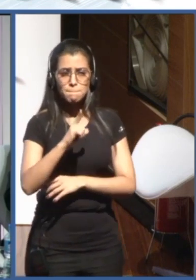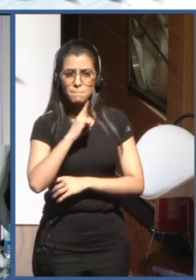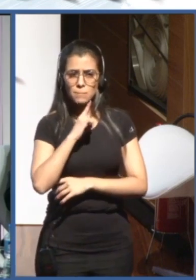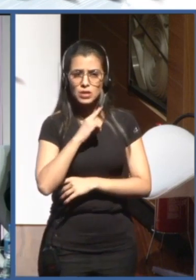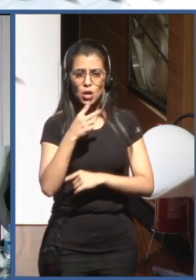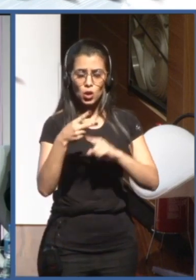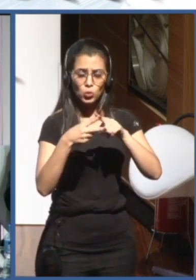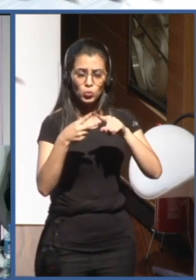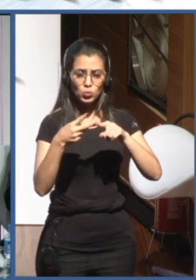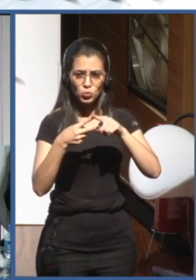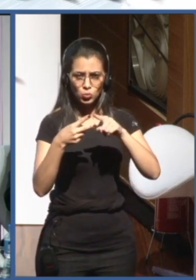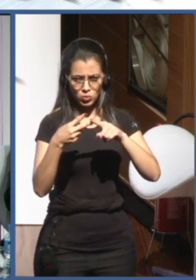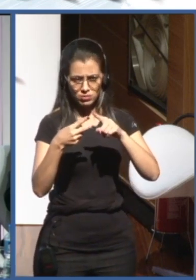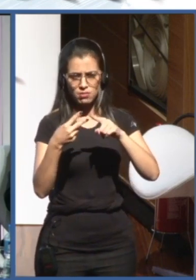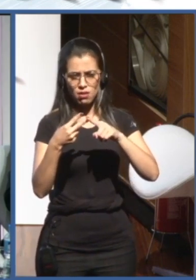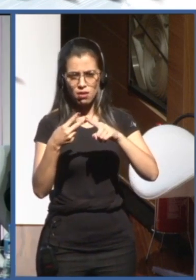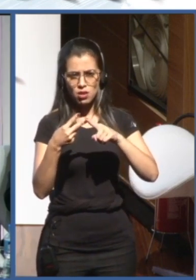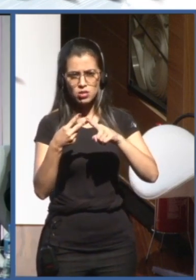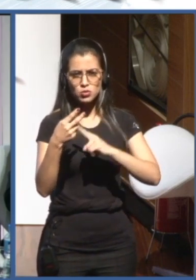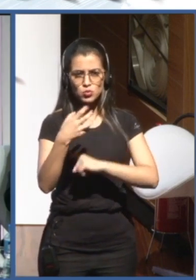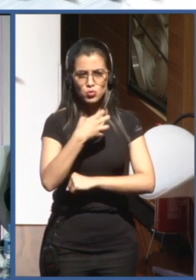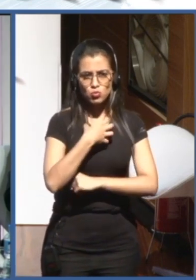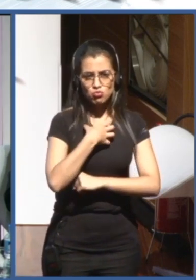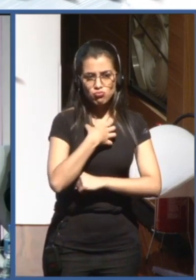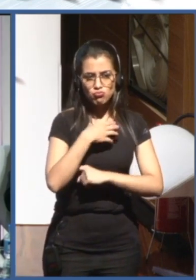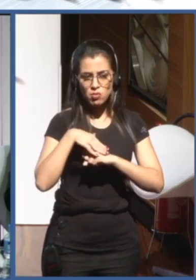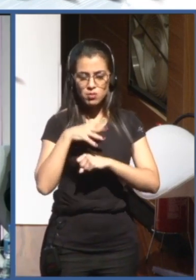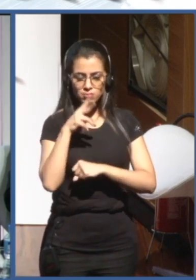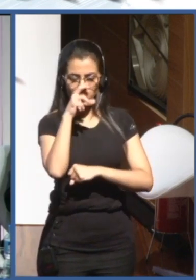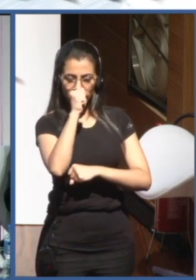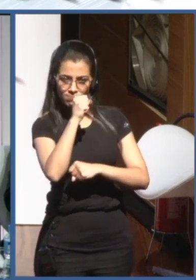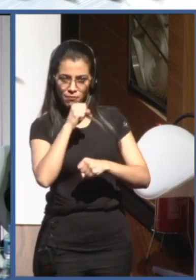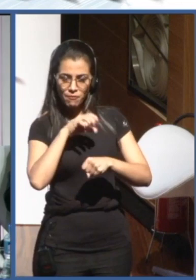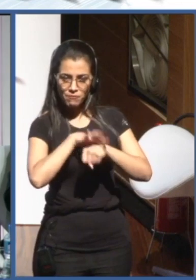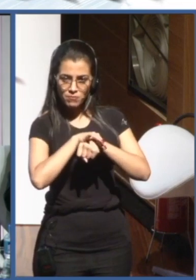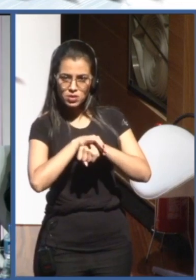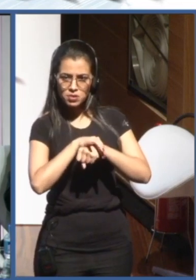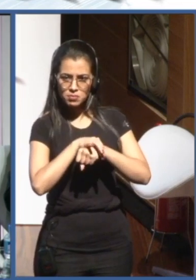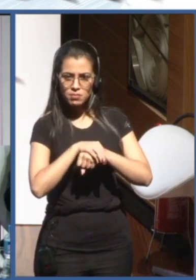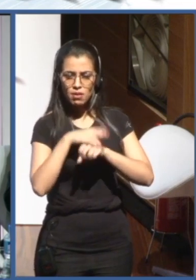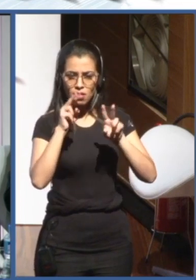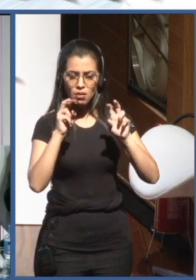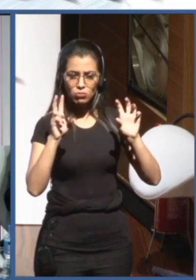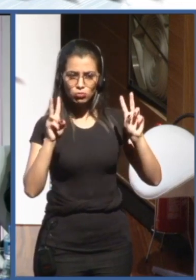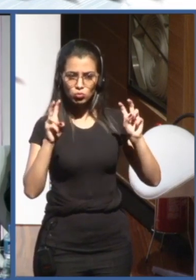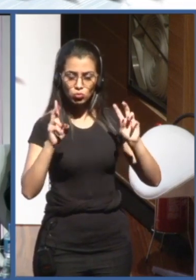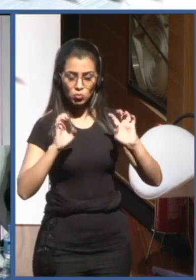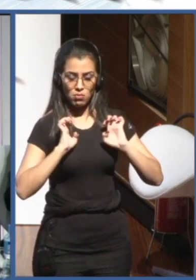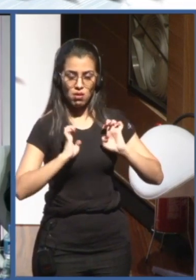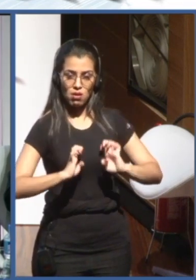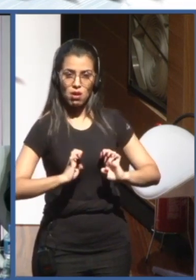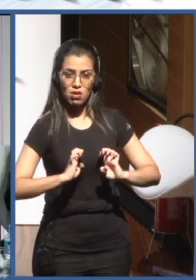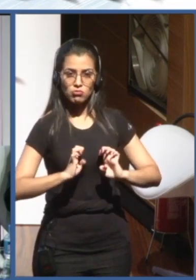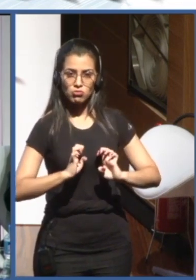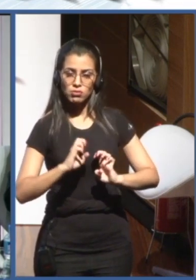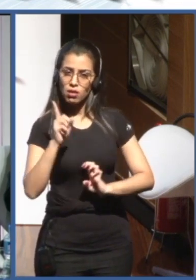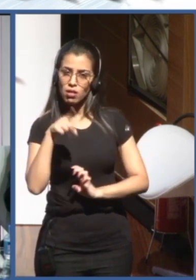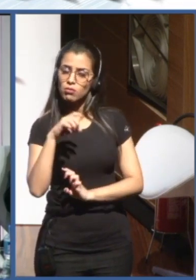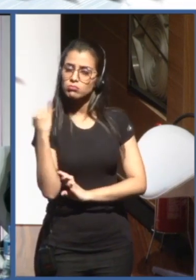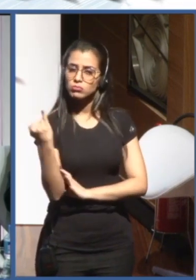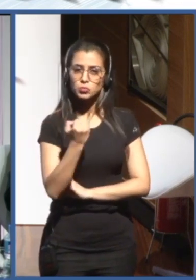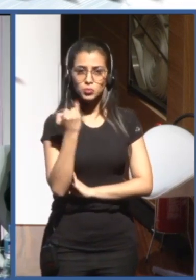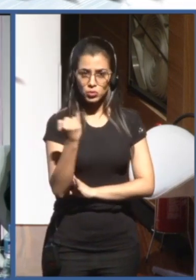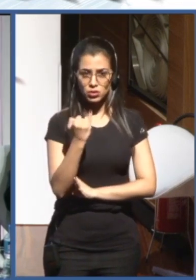safety, and trust is one. And the ethical dimensions also come up quite often. And that's where, you know, while ITU, you know,